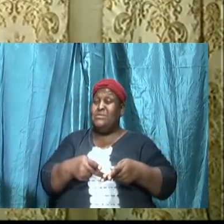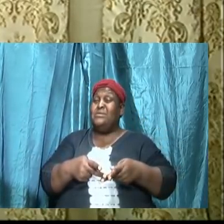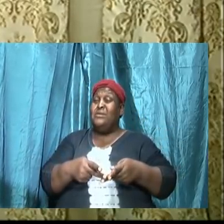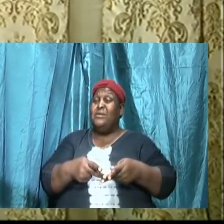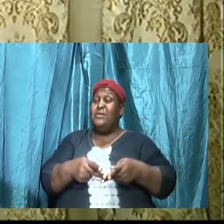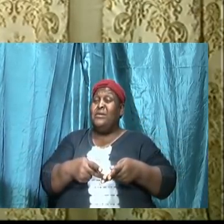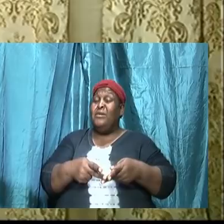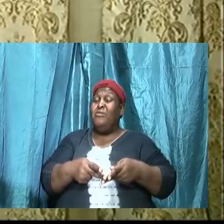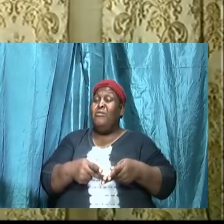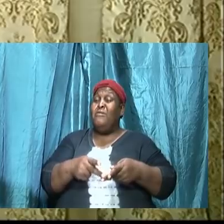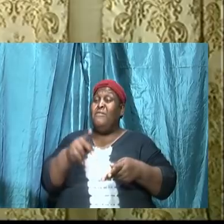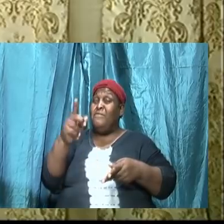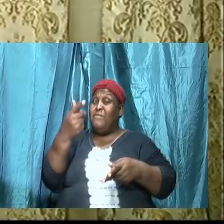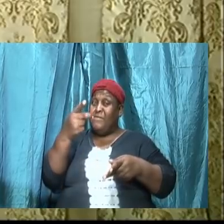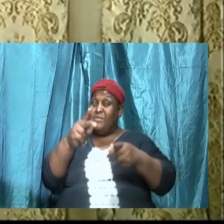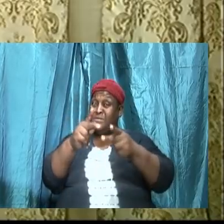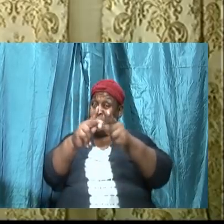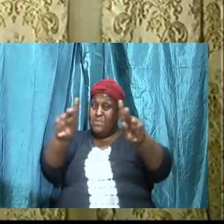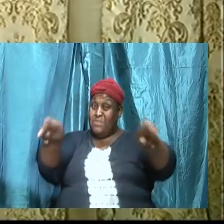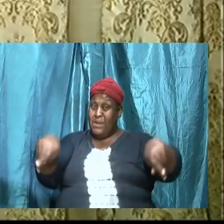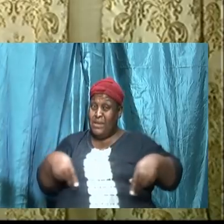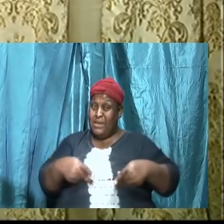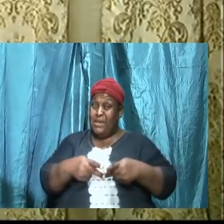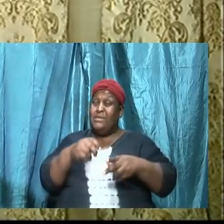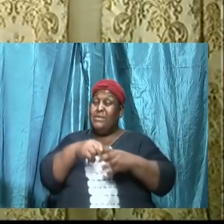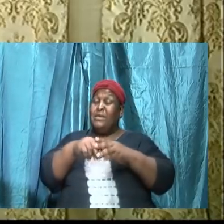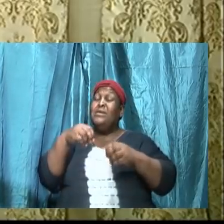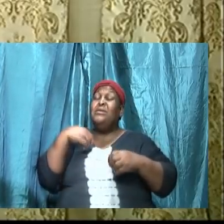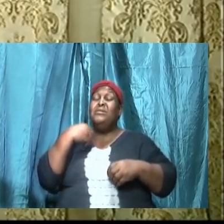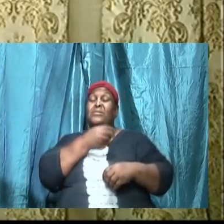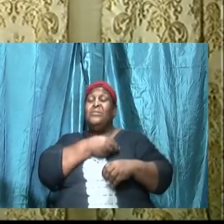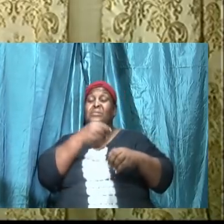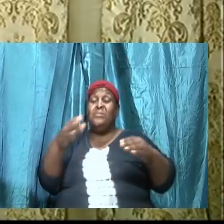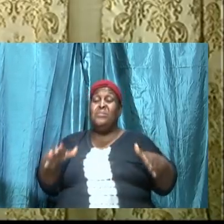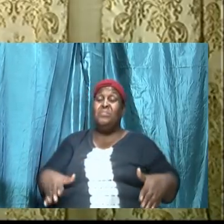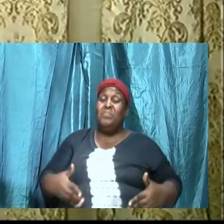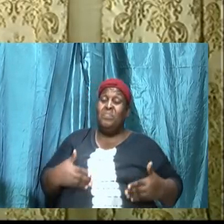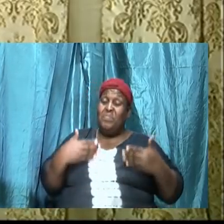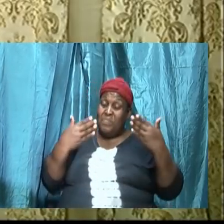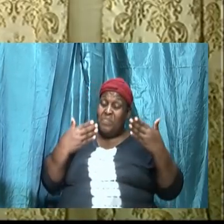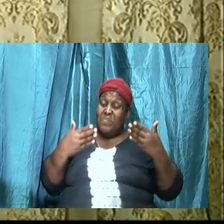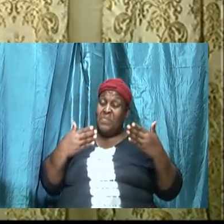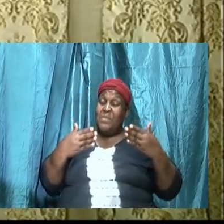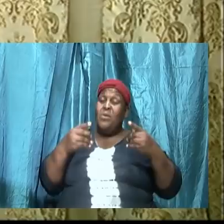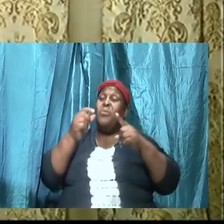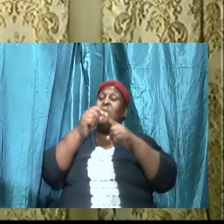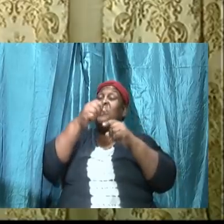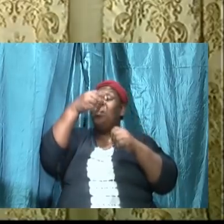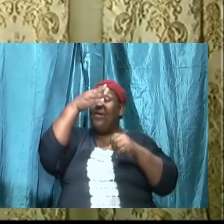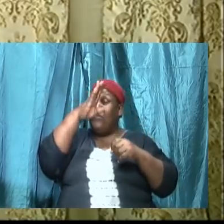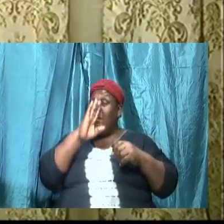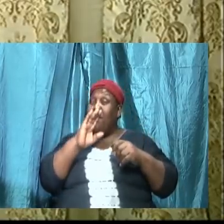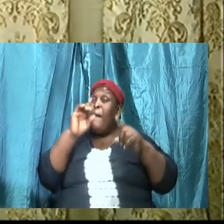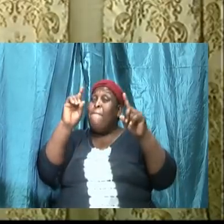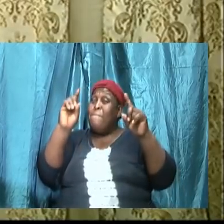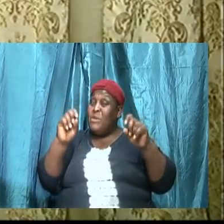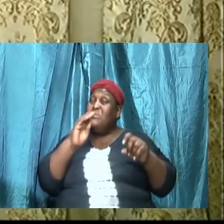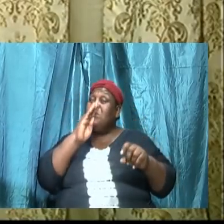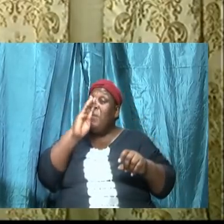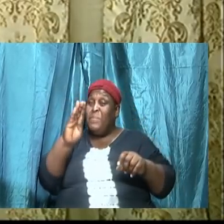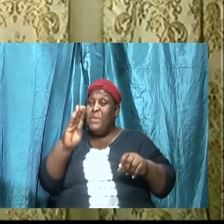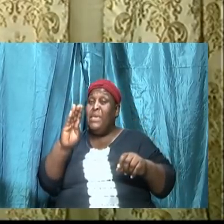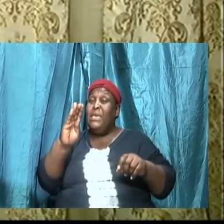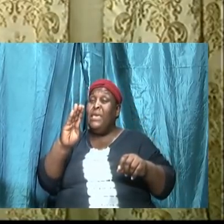in our lives. The words of God must be preeminent, must be